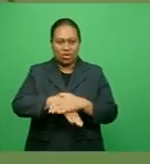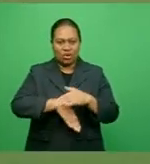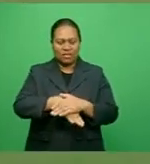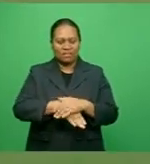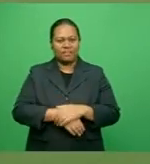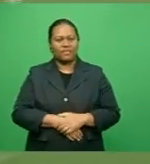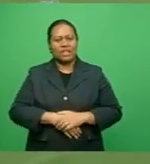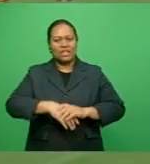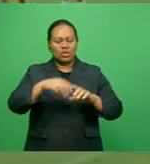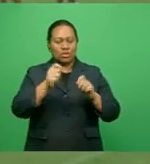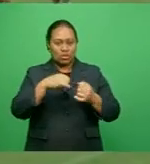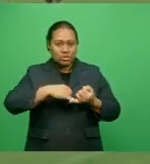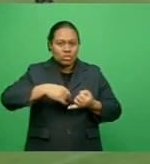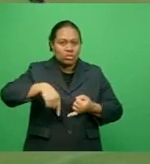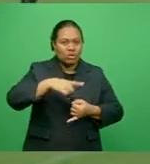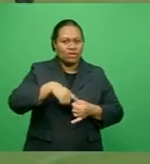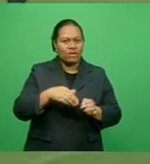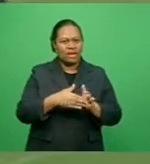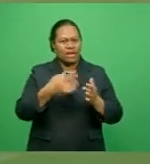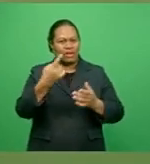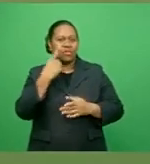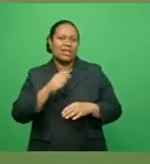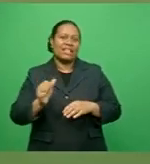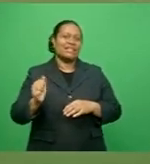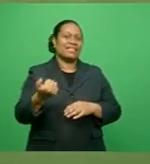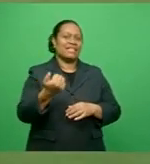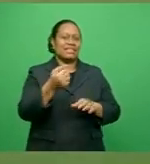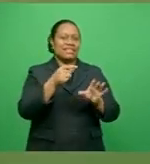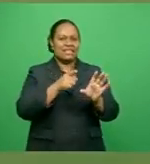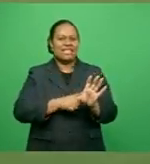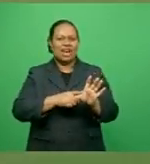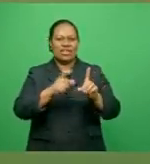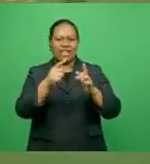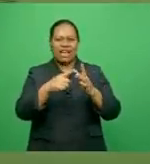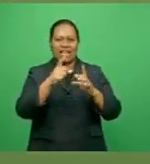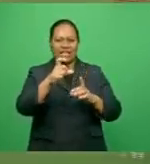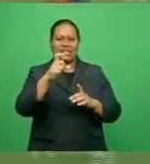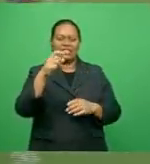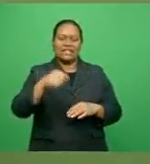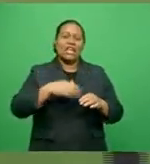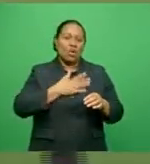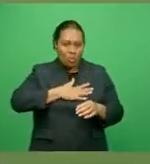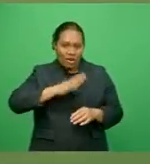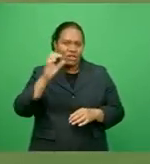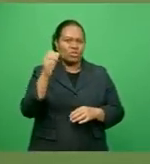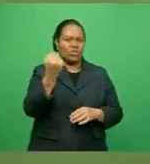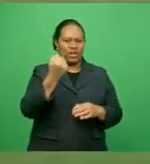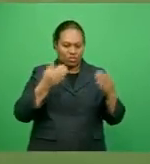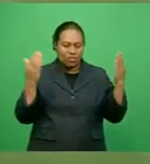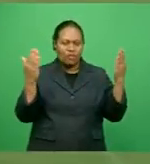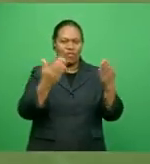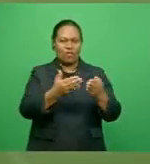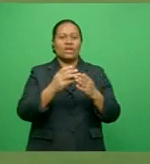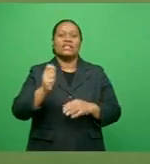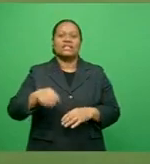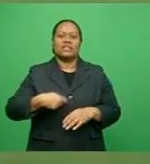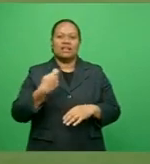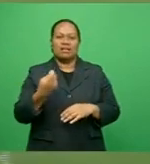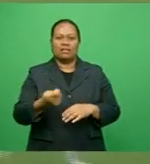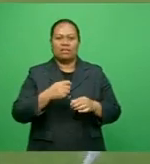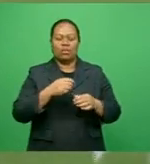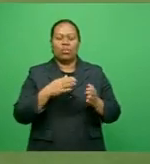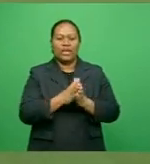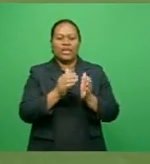The capital side will be out to end their six-year drought in the IDC as they focus on getting the team up to par for the week-long tournament.